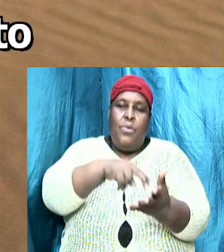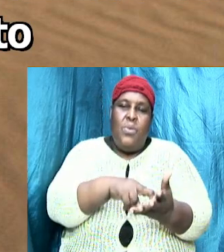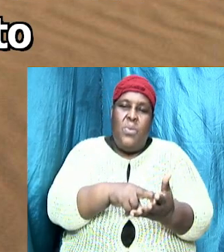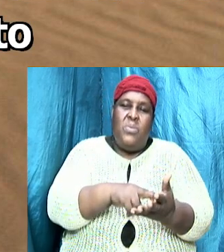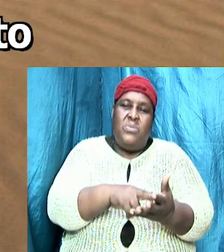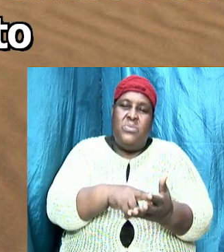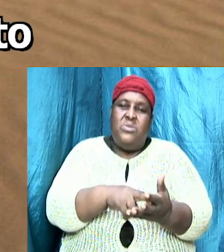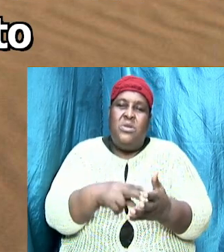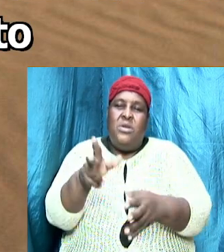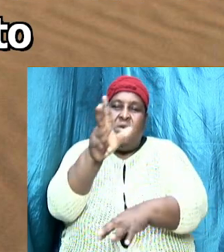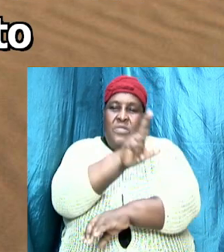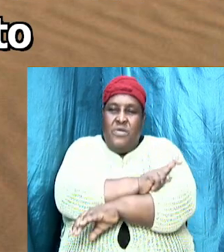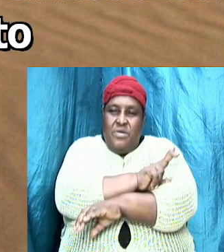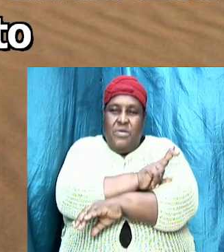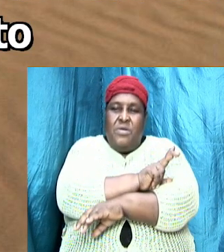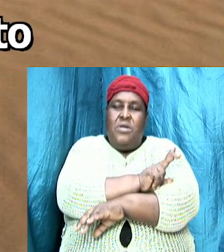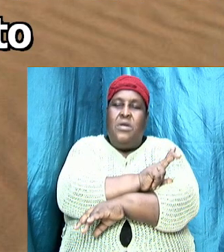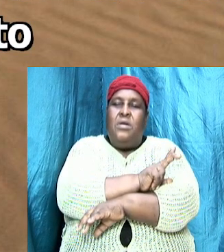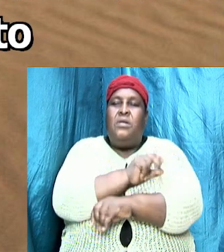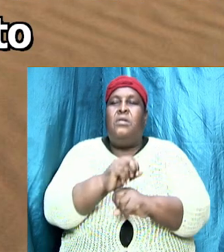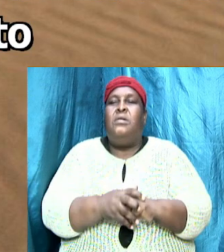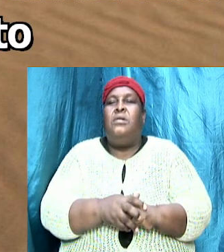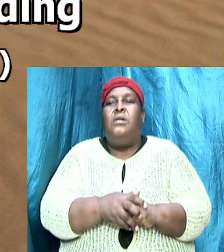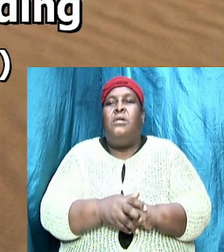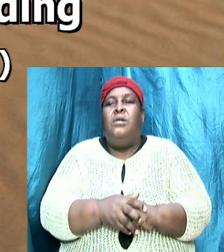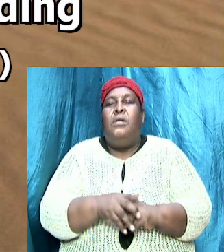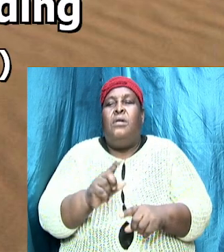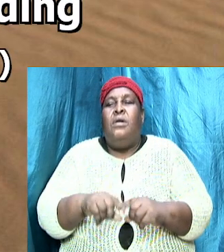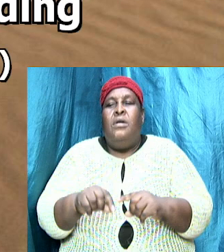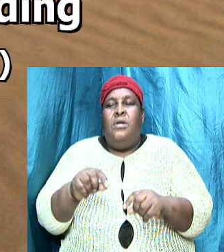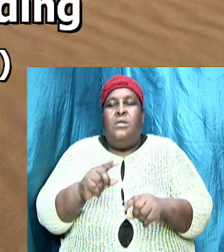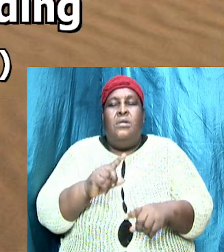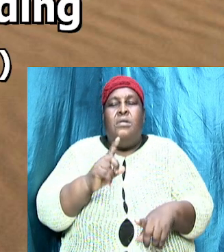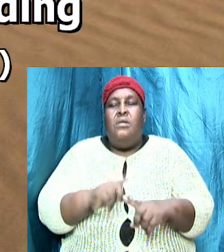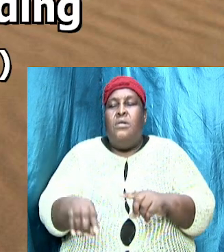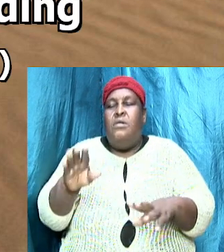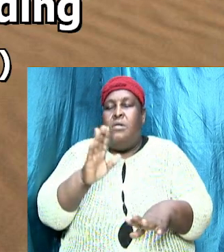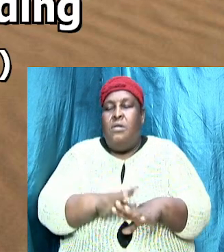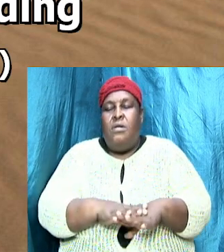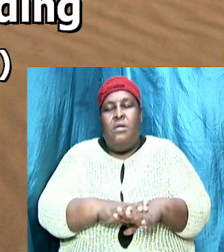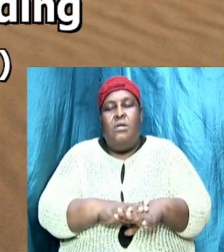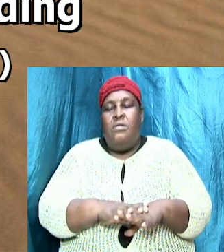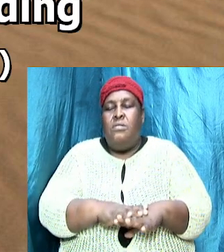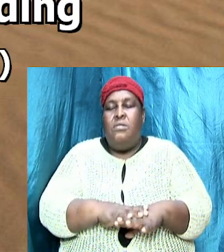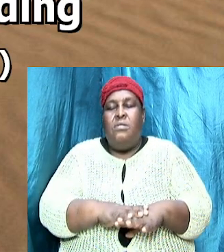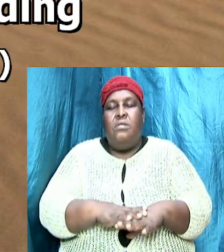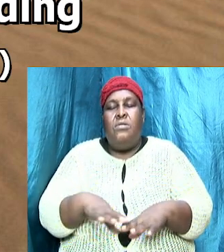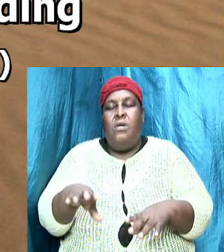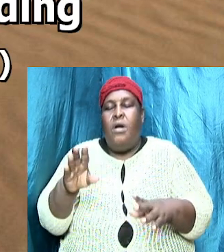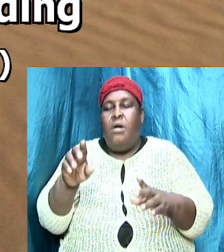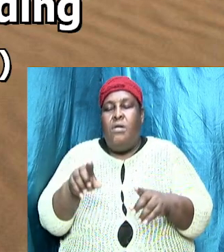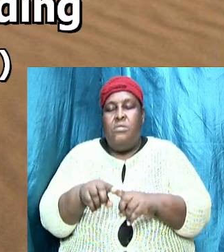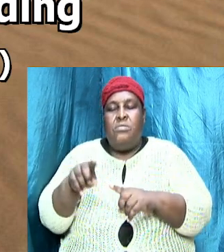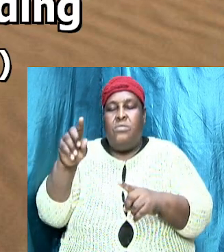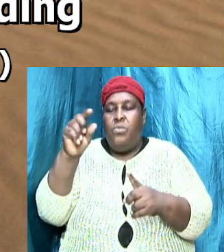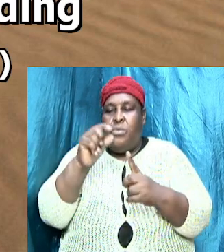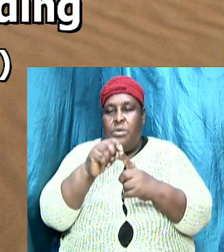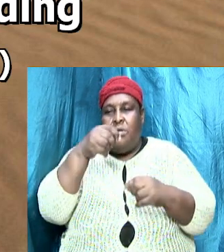according to not based on our sin, not based on what